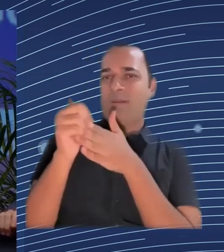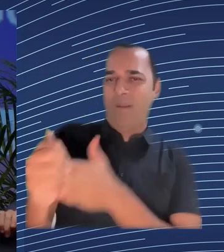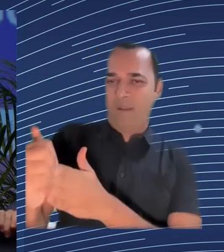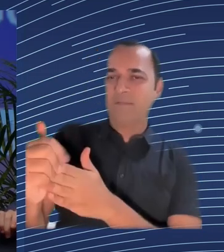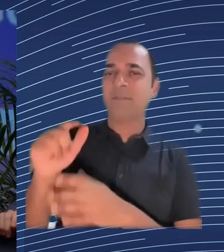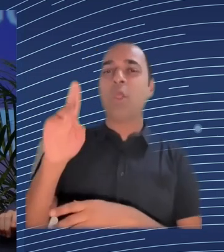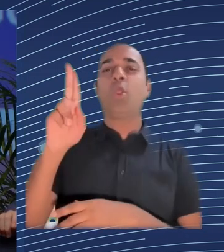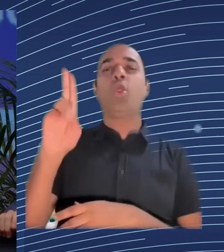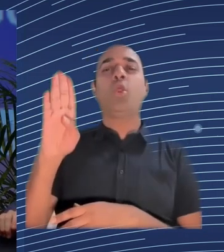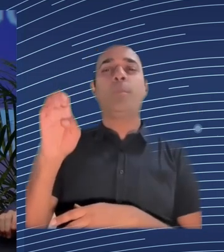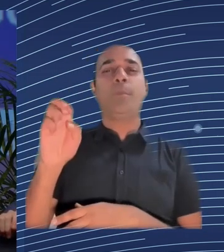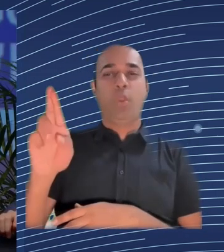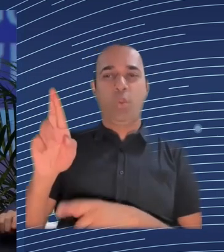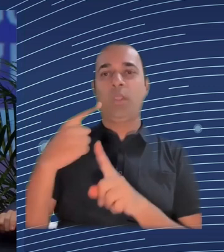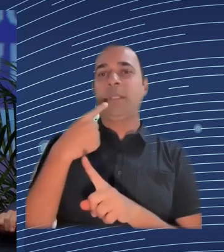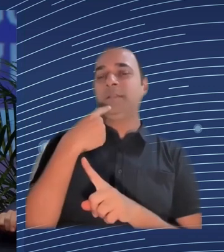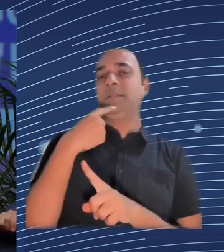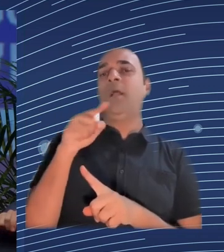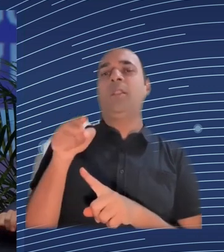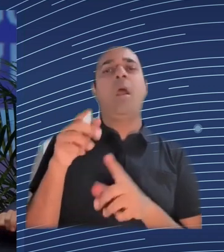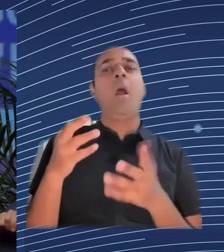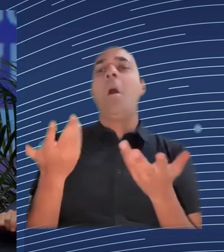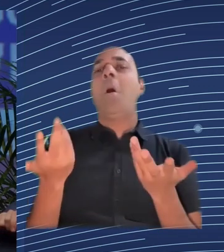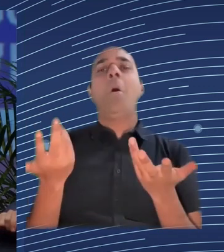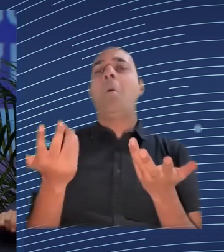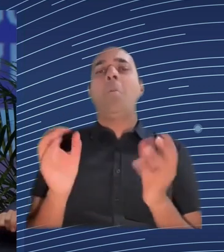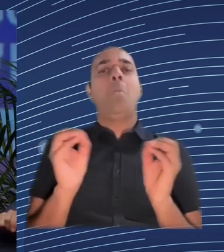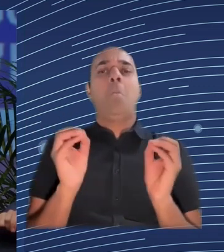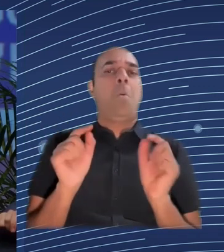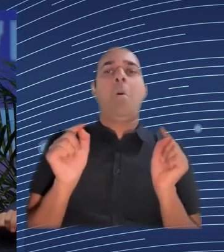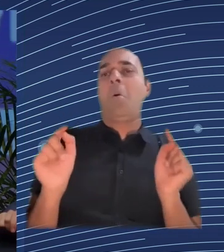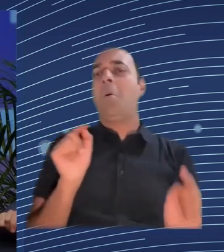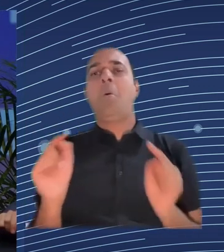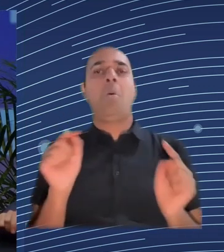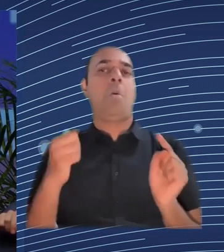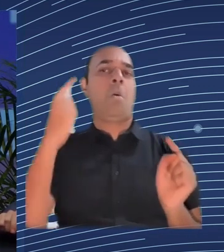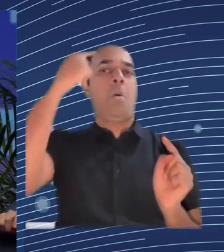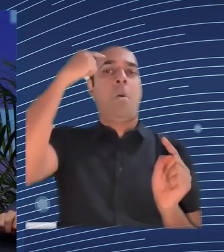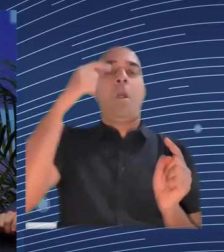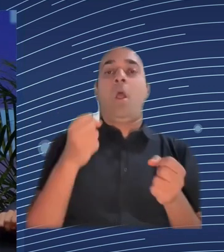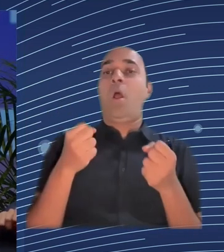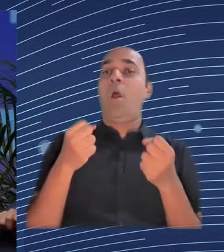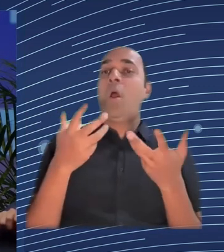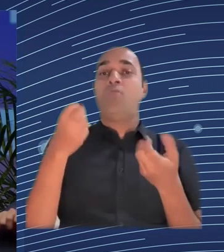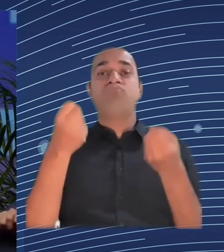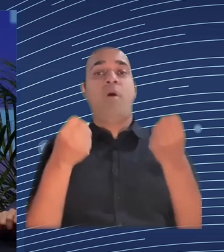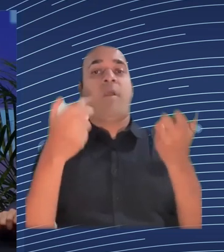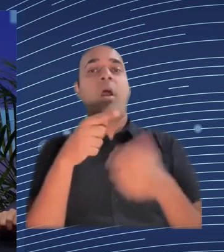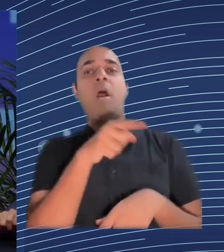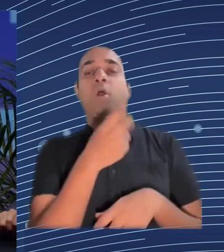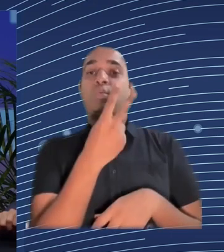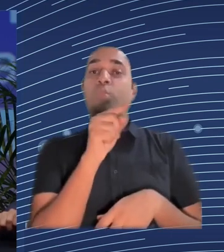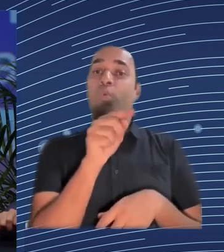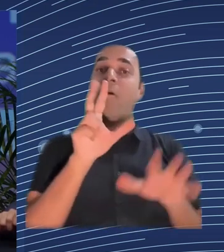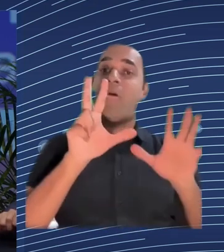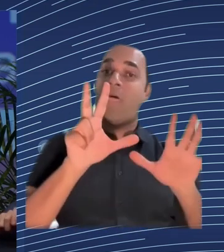my acceptance rate but not my productivity rate my productivity rate I was more productive at 91 hours than they expected at